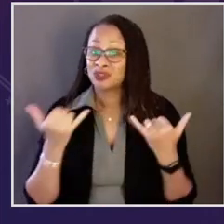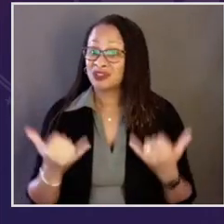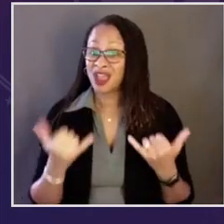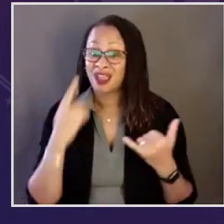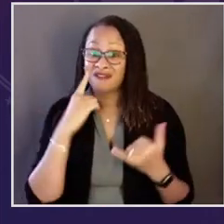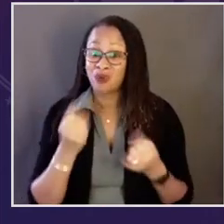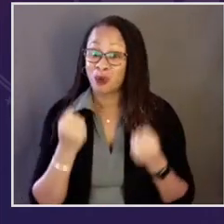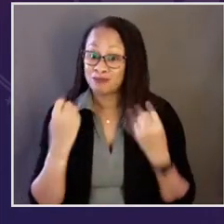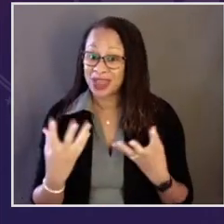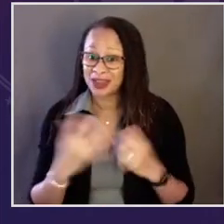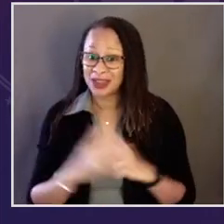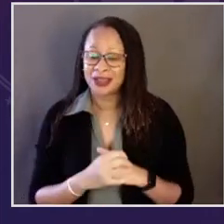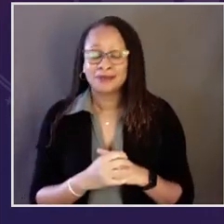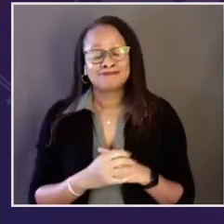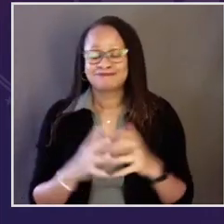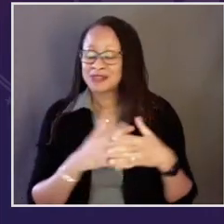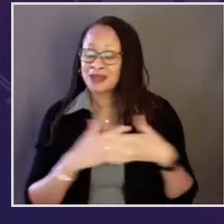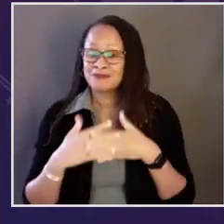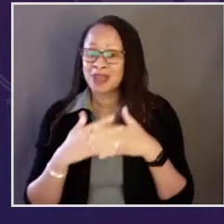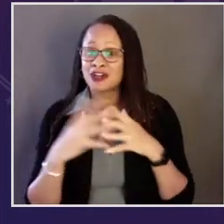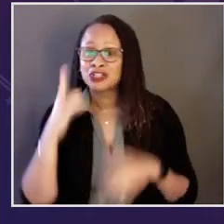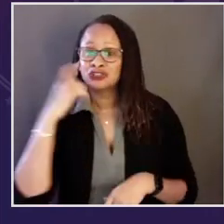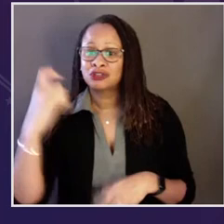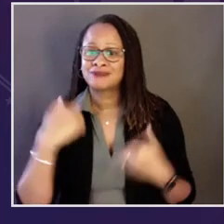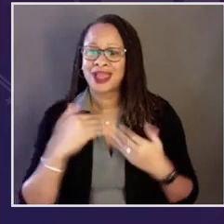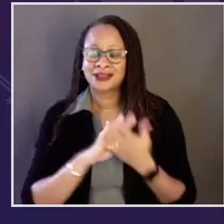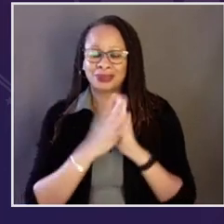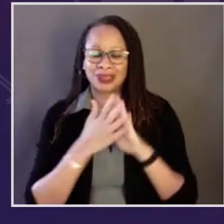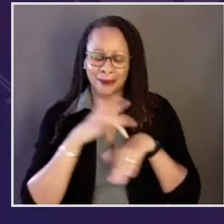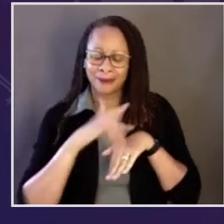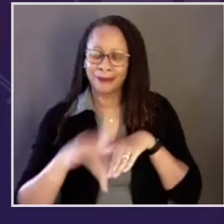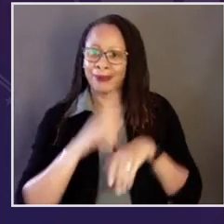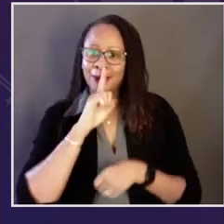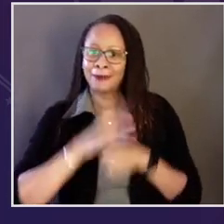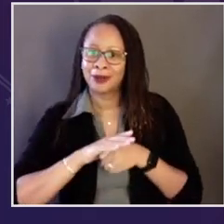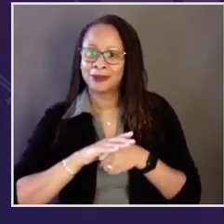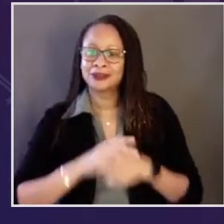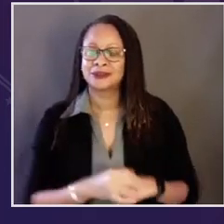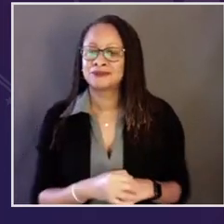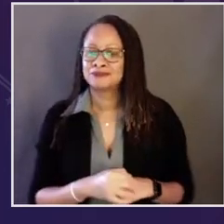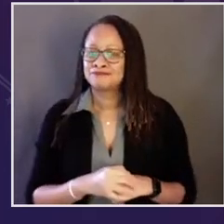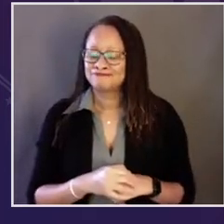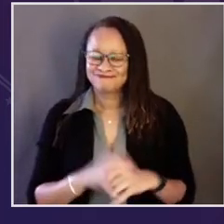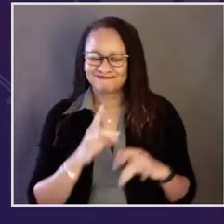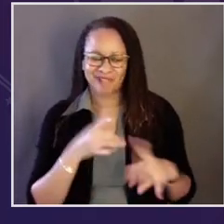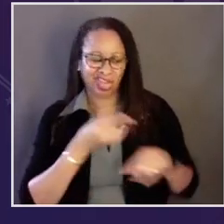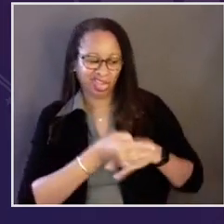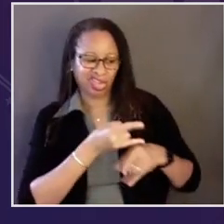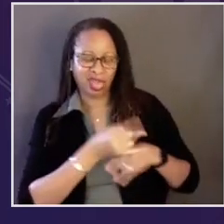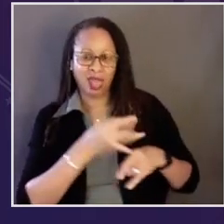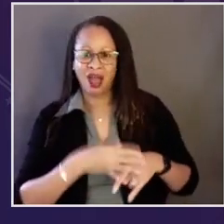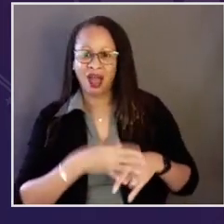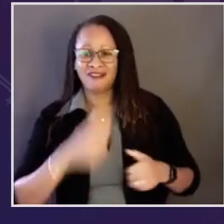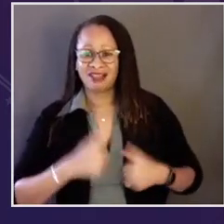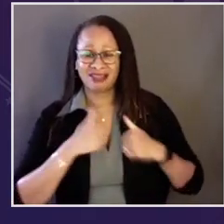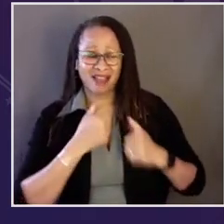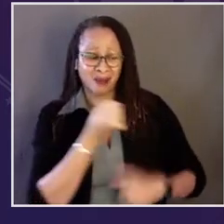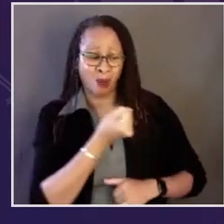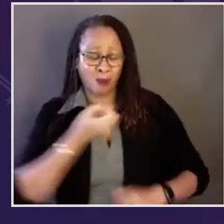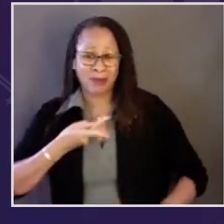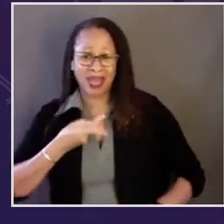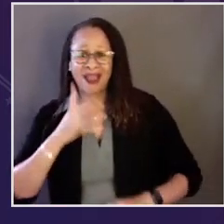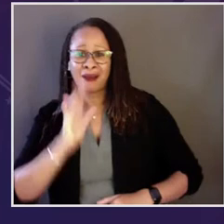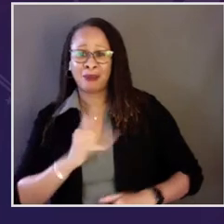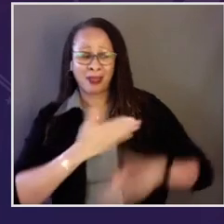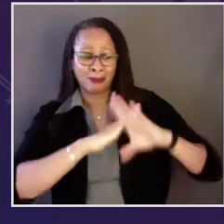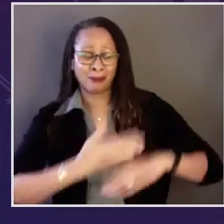Maine. But today, for far too many, the American dream has become an empty promise,